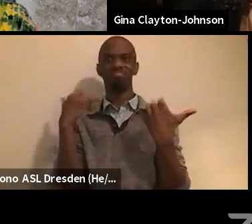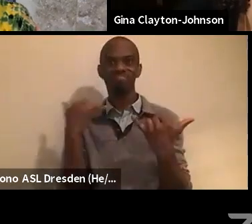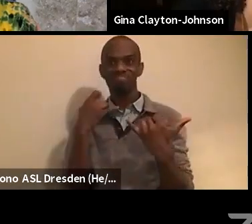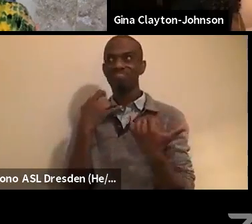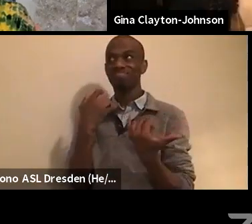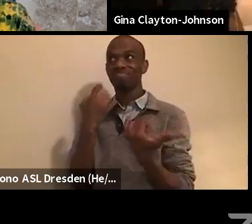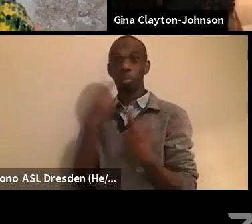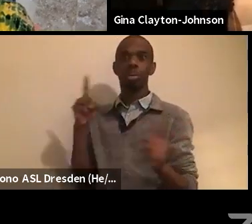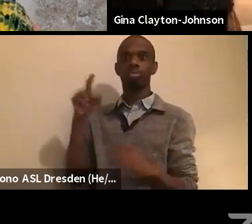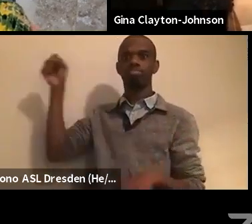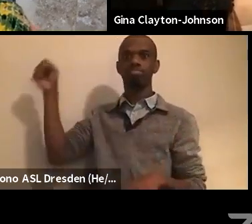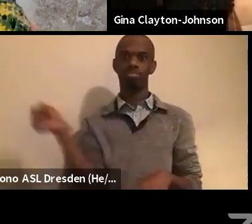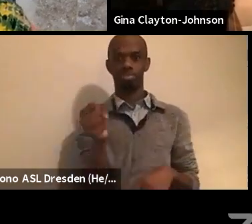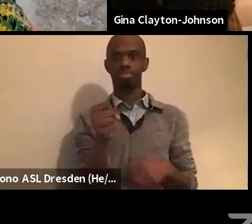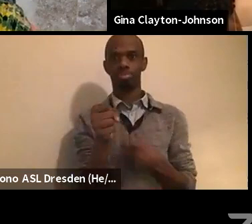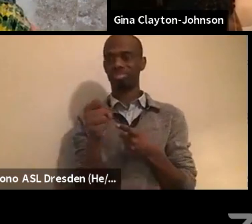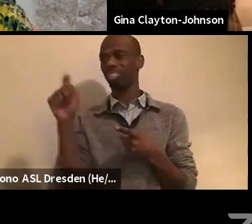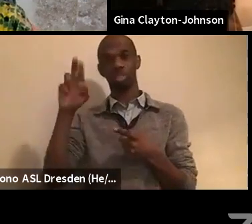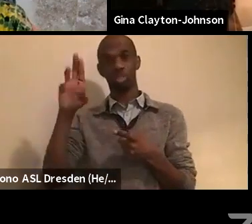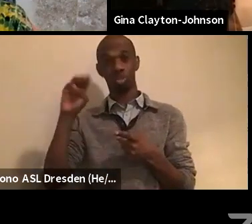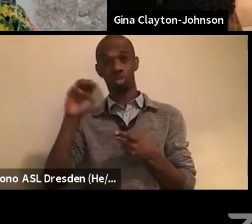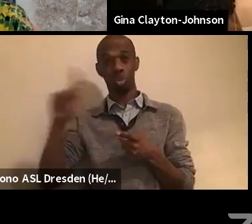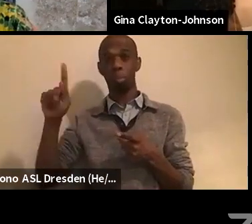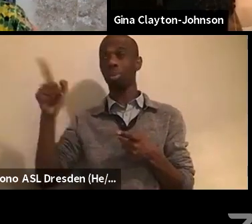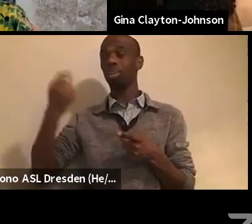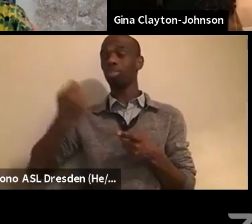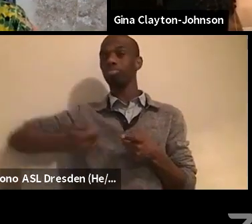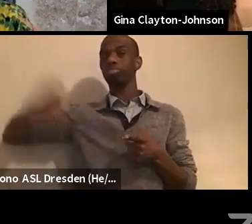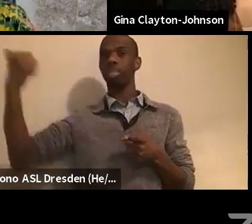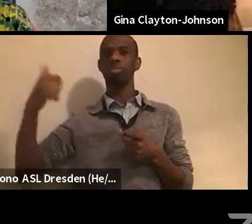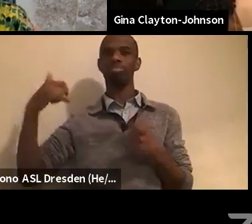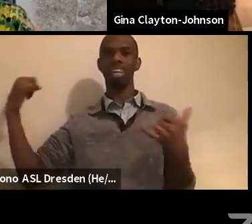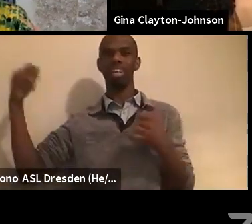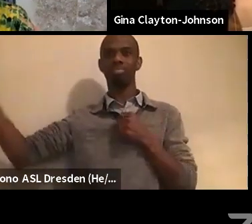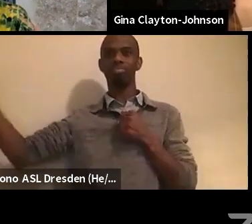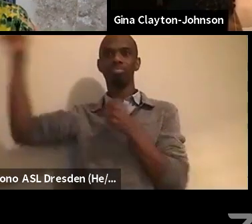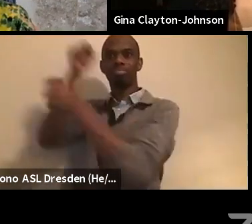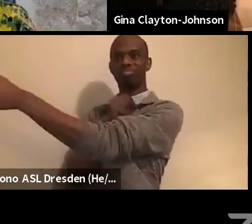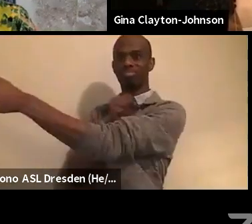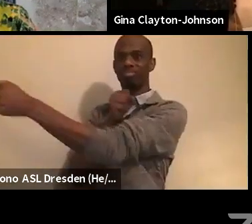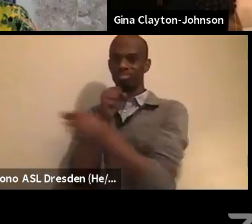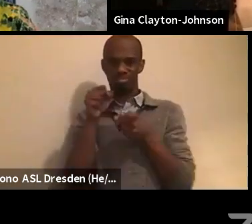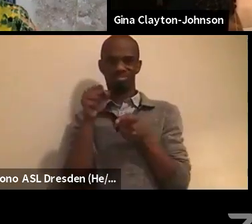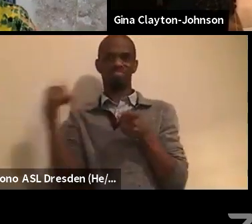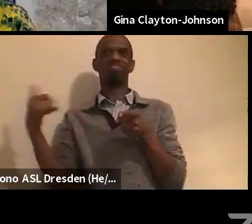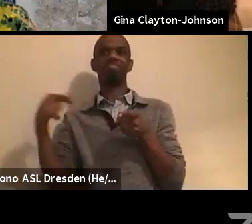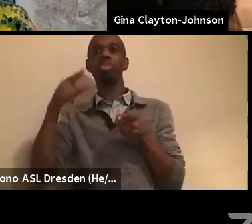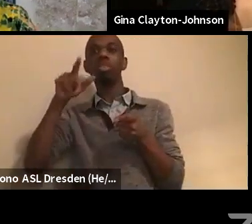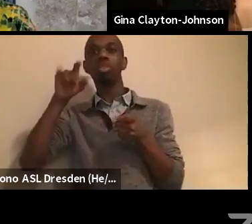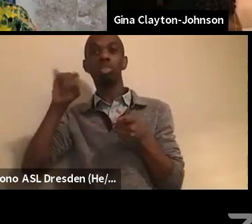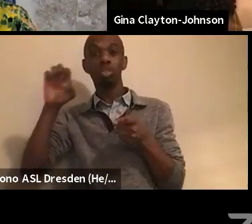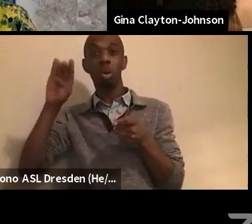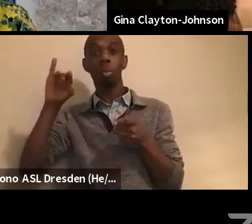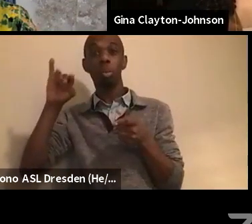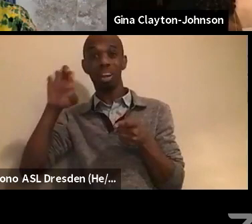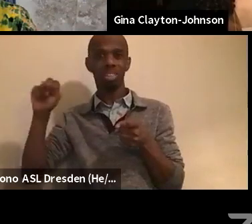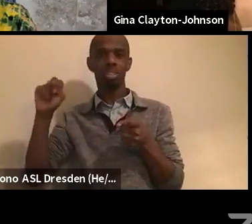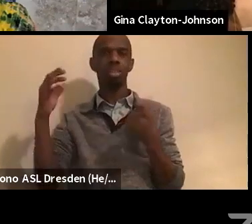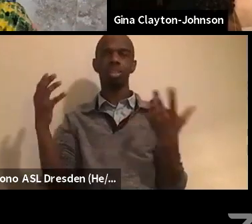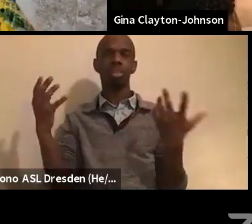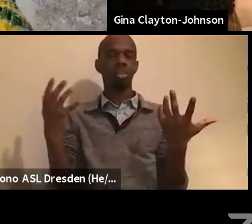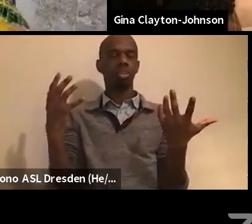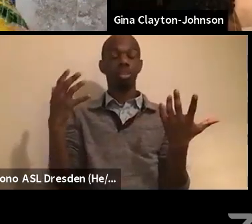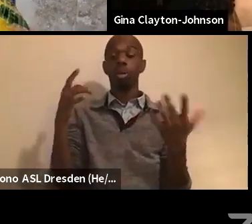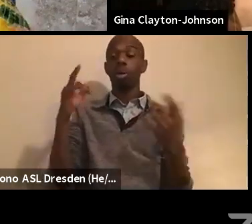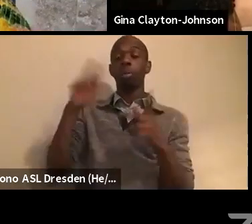got Trump out of office, that makes us not radical is so short sighted. Um, and it's politically lazy. And